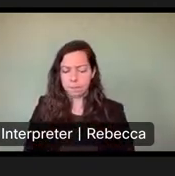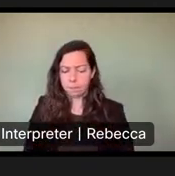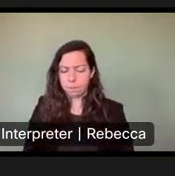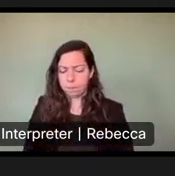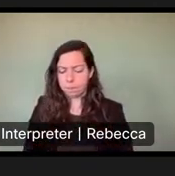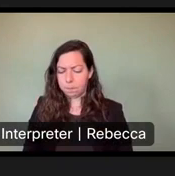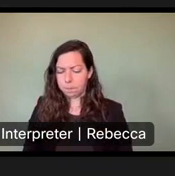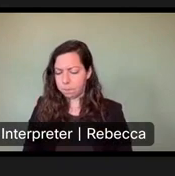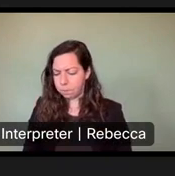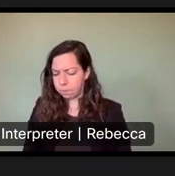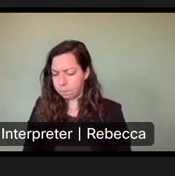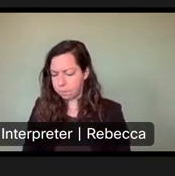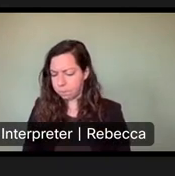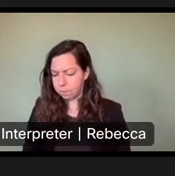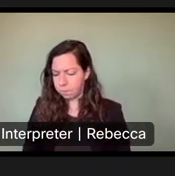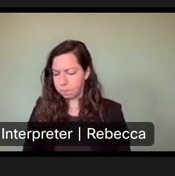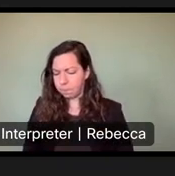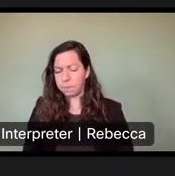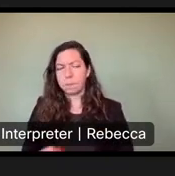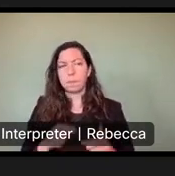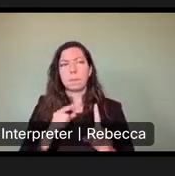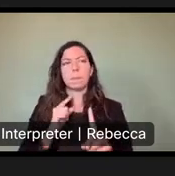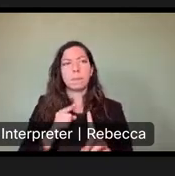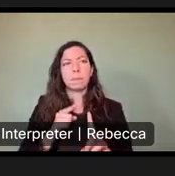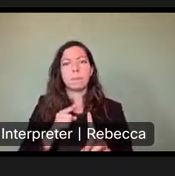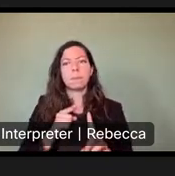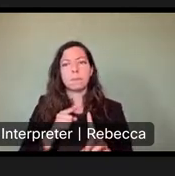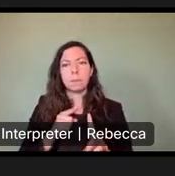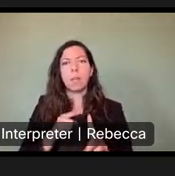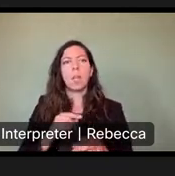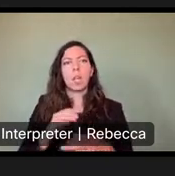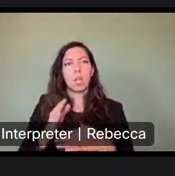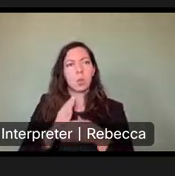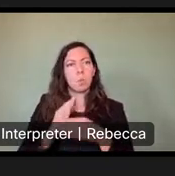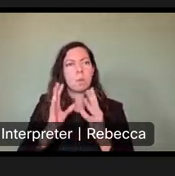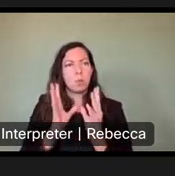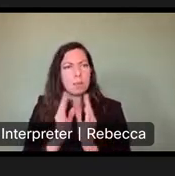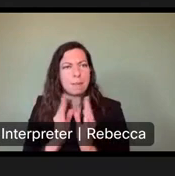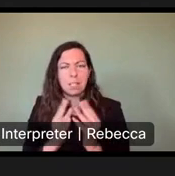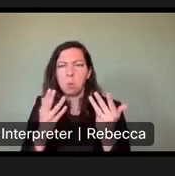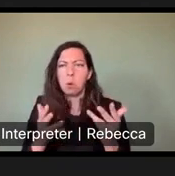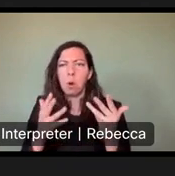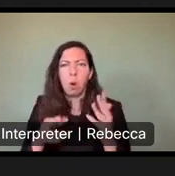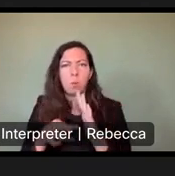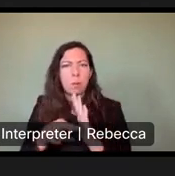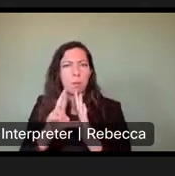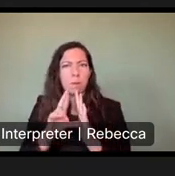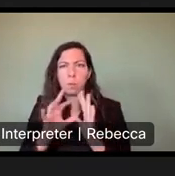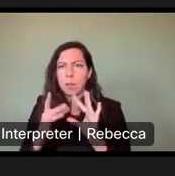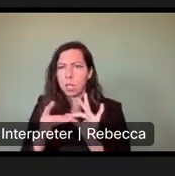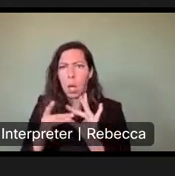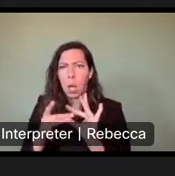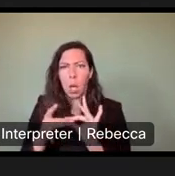We're going to receive them all and go through them all. We're, we're already, uh, in between meetings. We're already reviewing that those comments. We're getting some great,